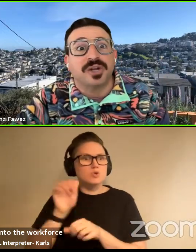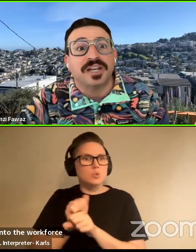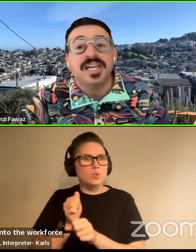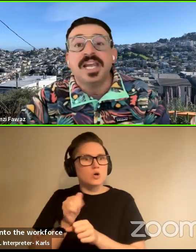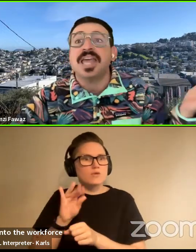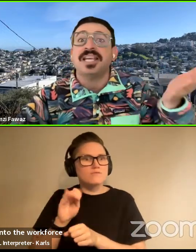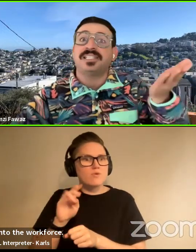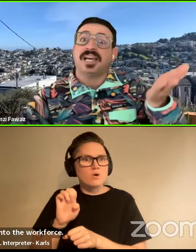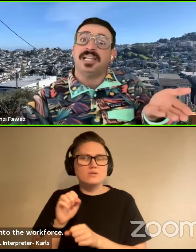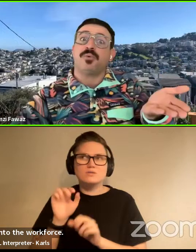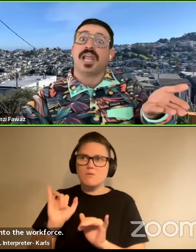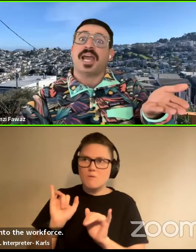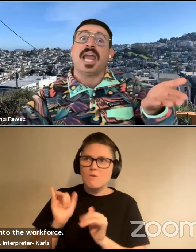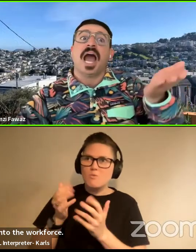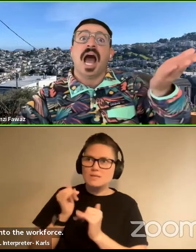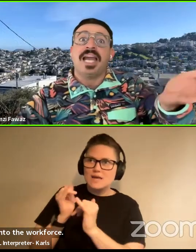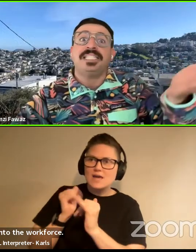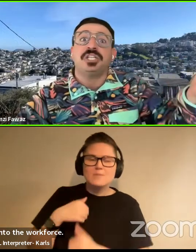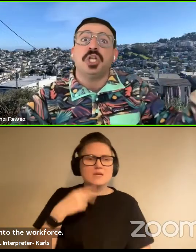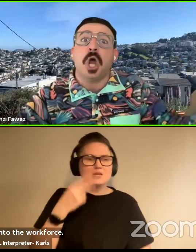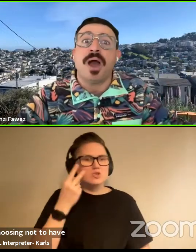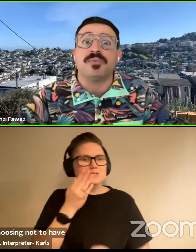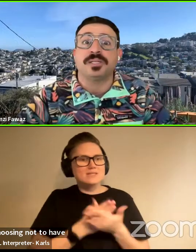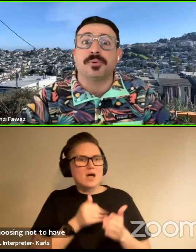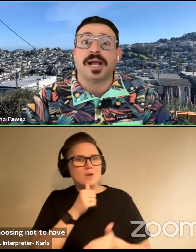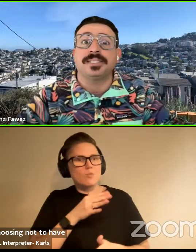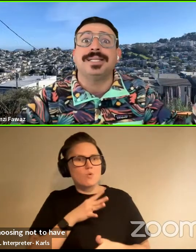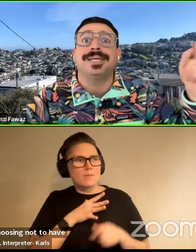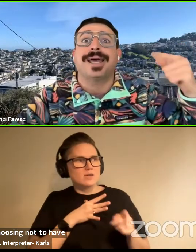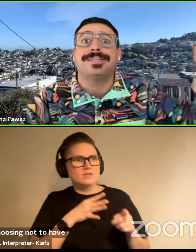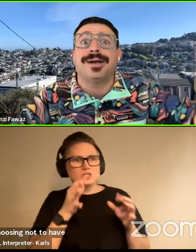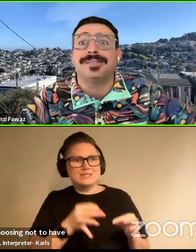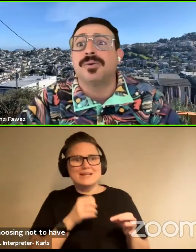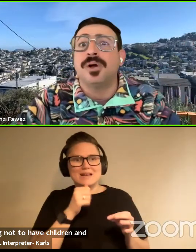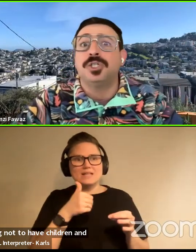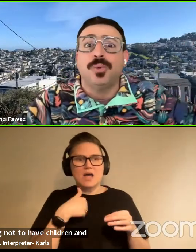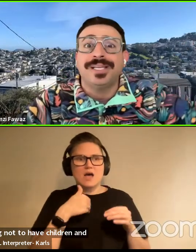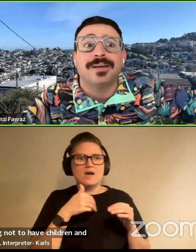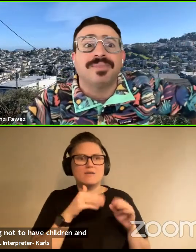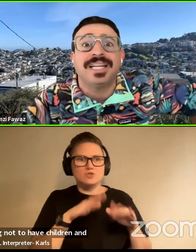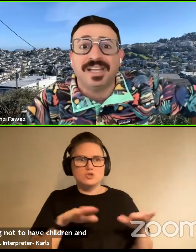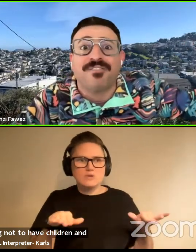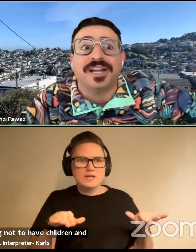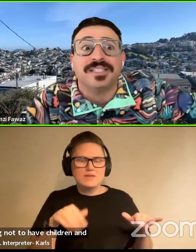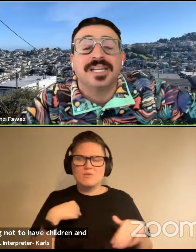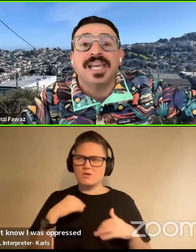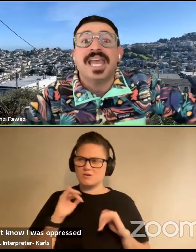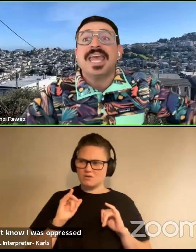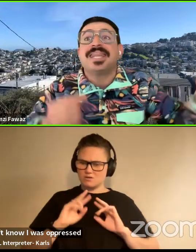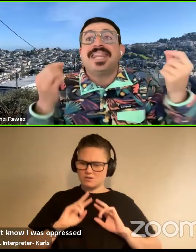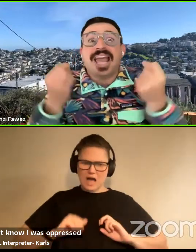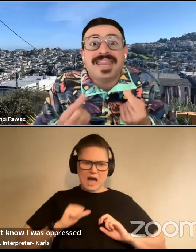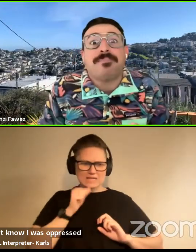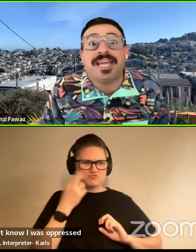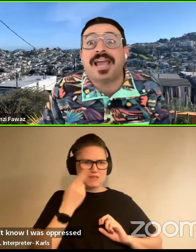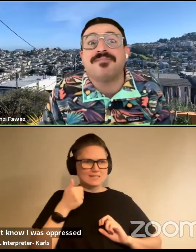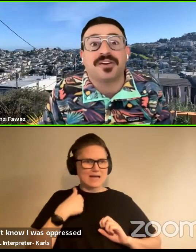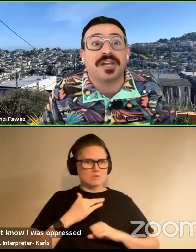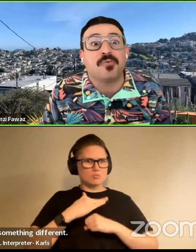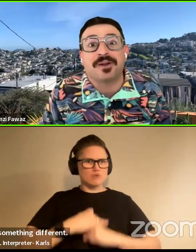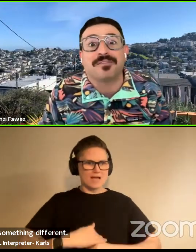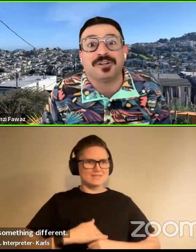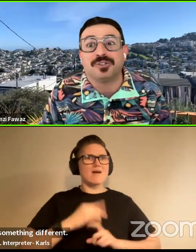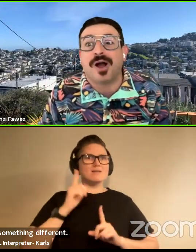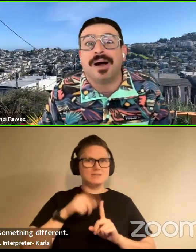not to have children. And they suddenly were like, I didn't know I was oppressed until I saw someone doing something different. Then they